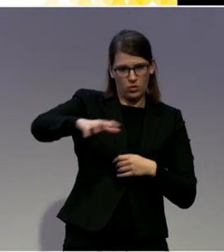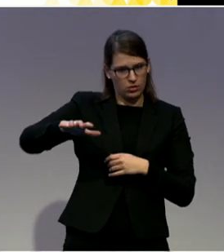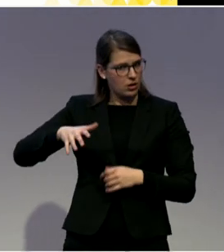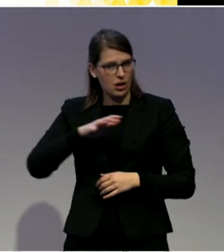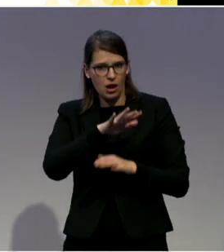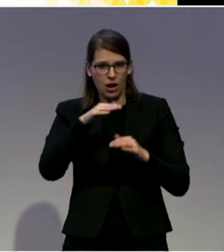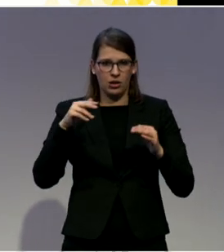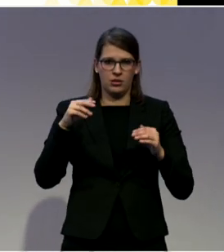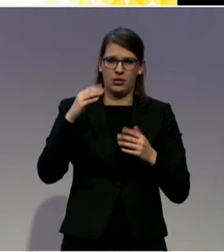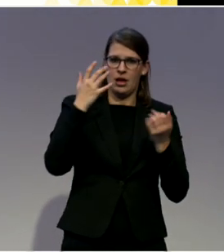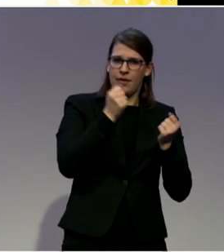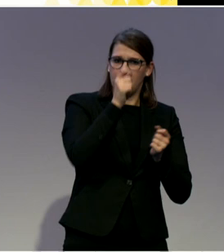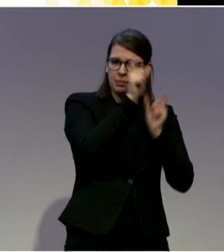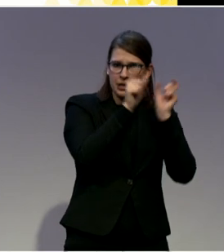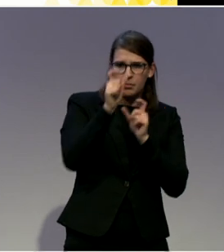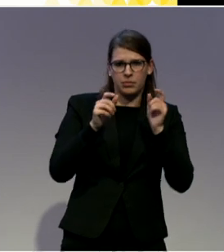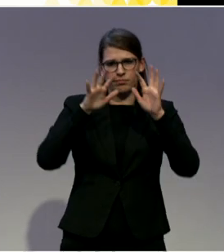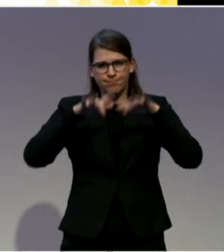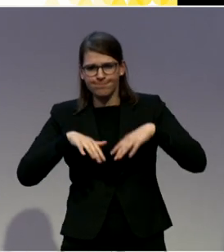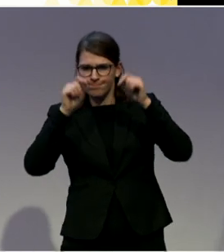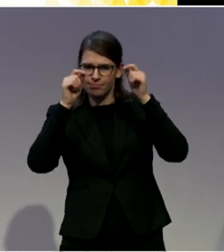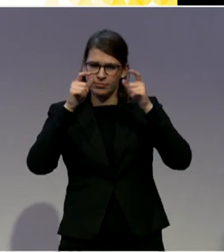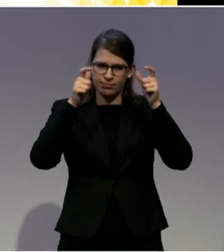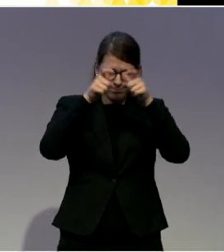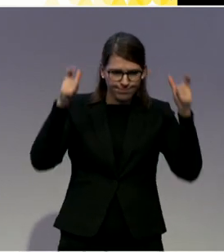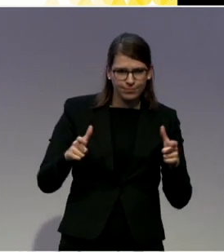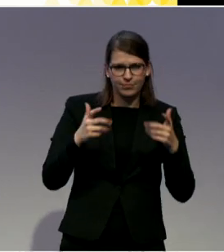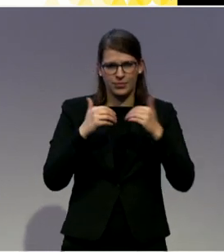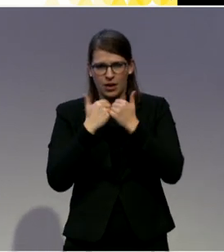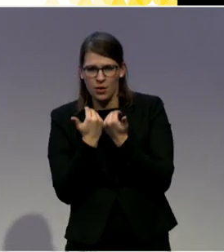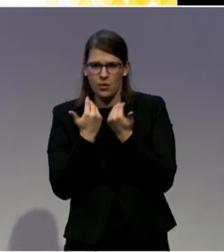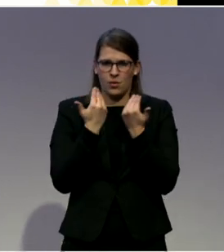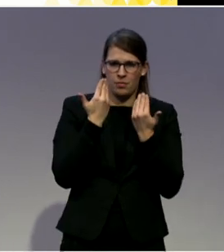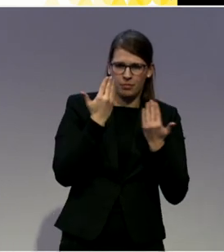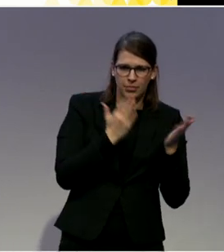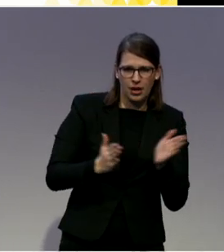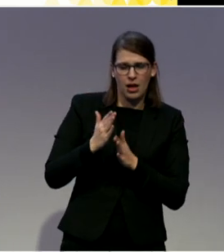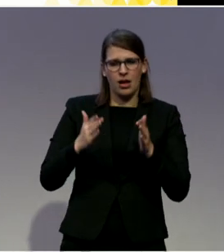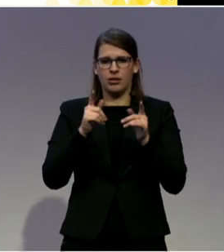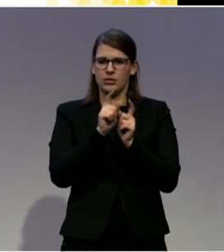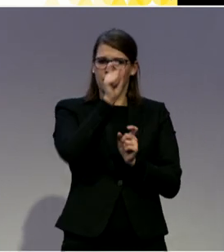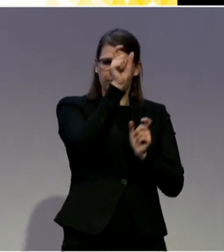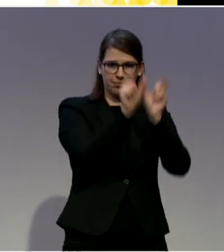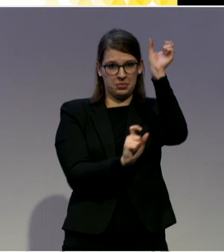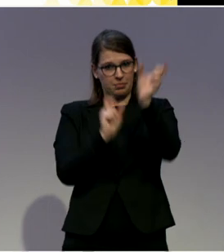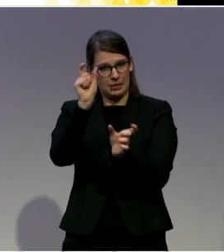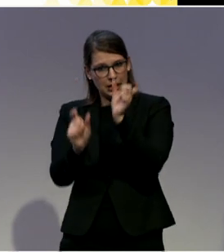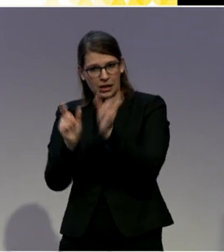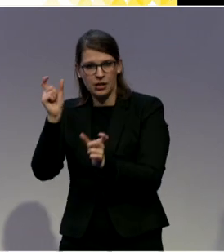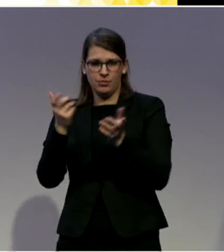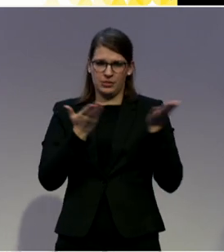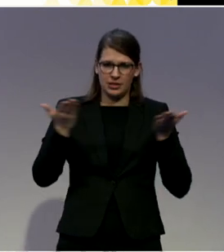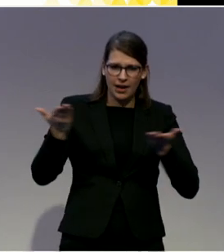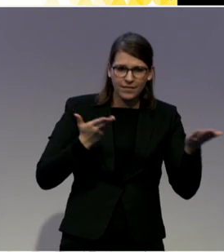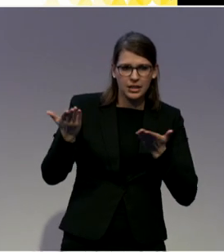services, as well as managers and staff of institutional and community-based services. But we also wanted